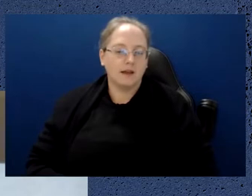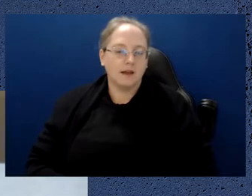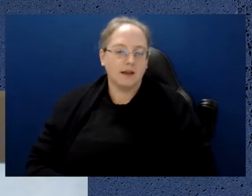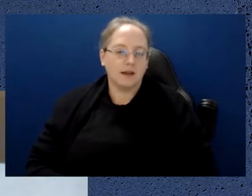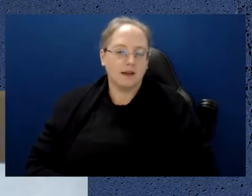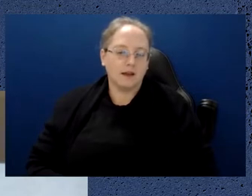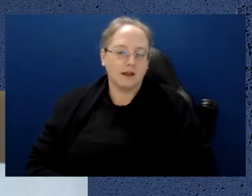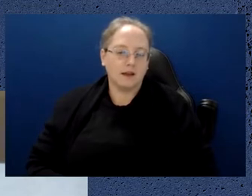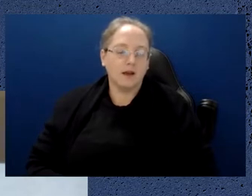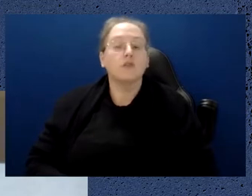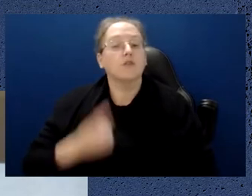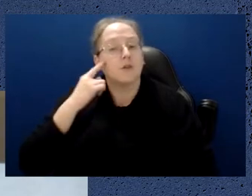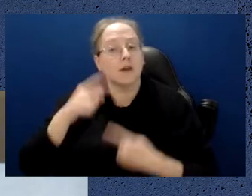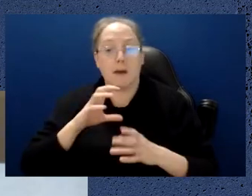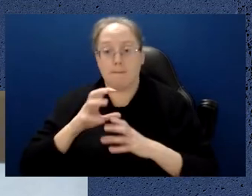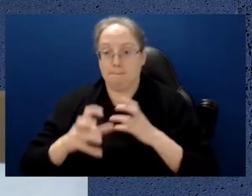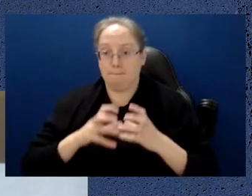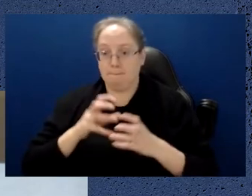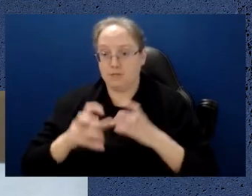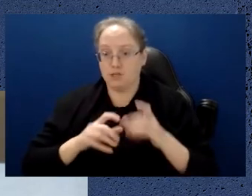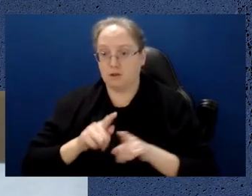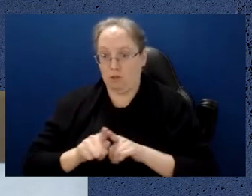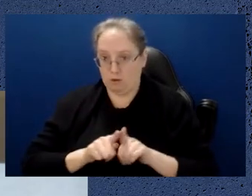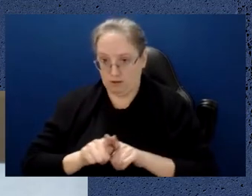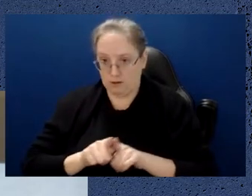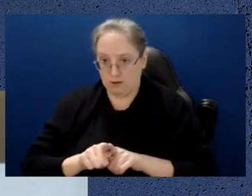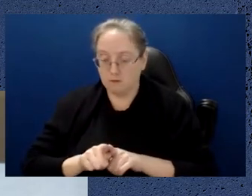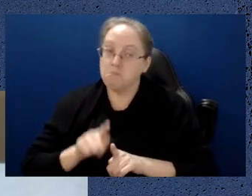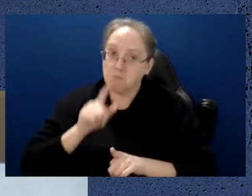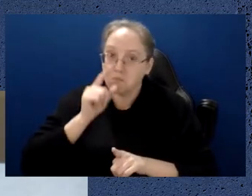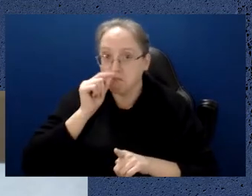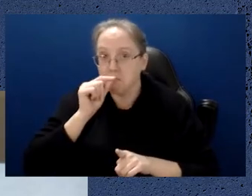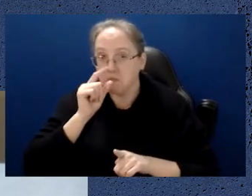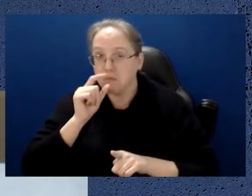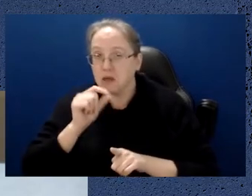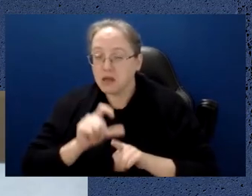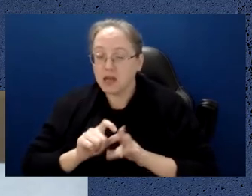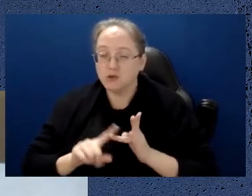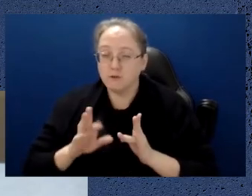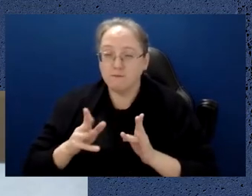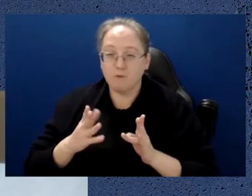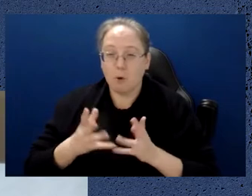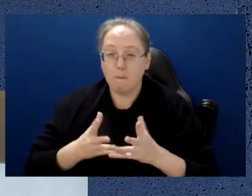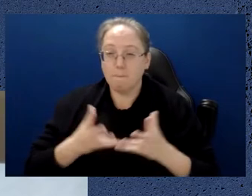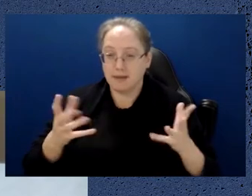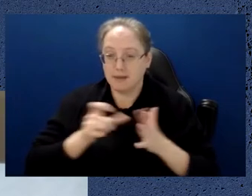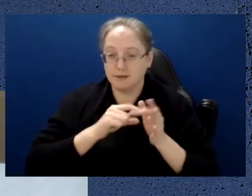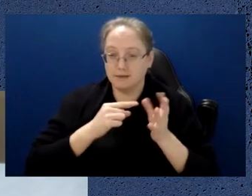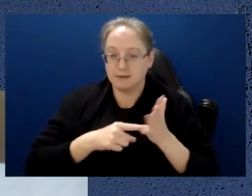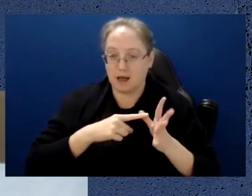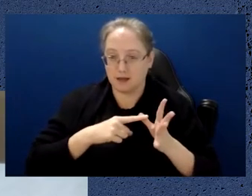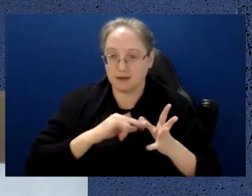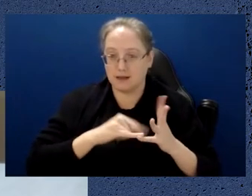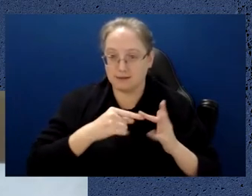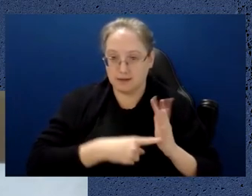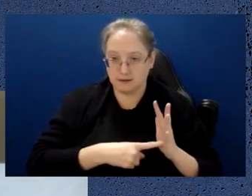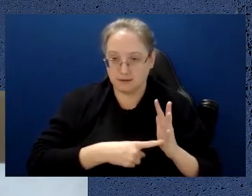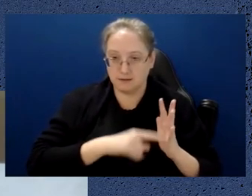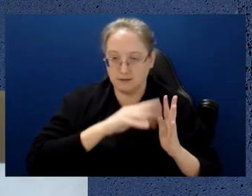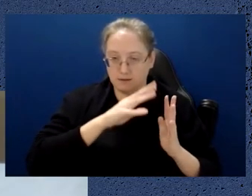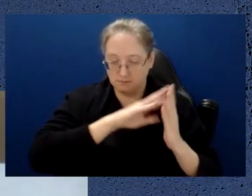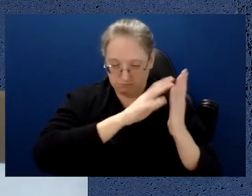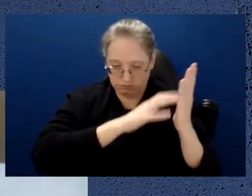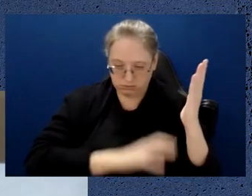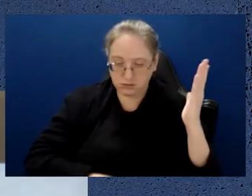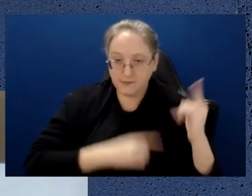So you touched on the idea that machine learning is at least in principle doable